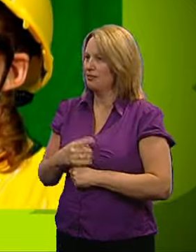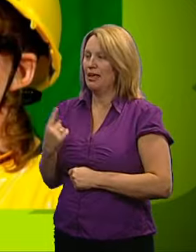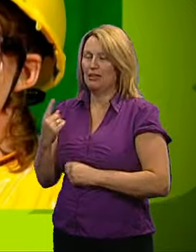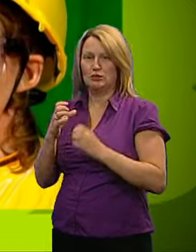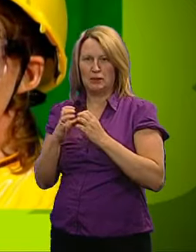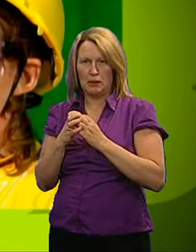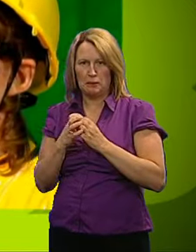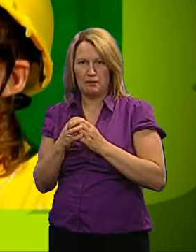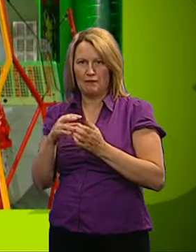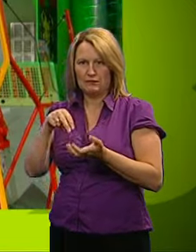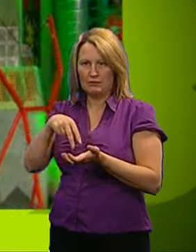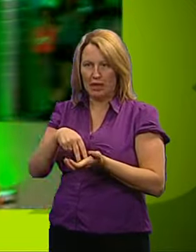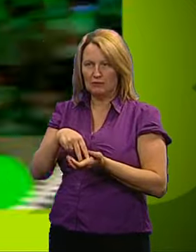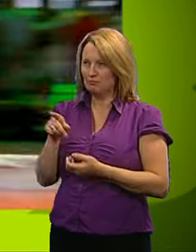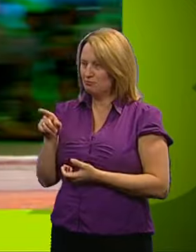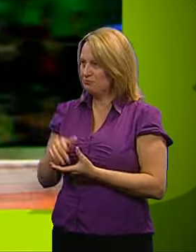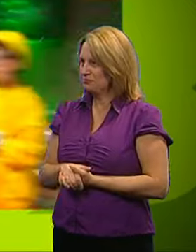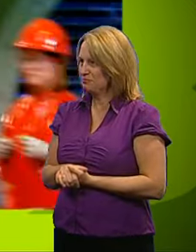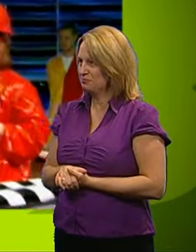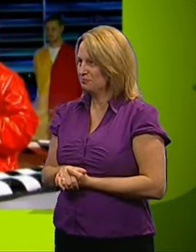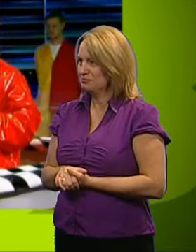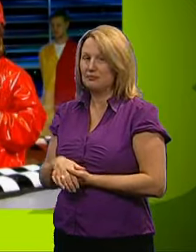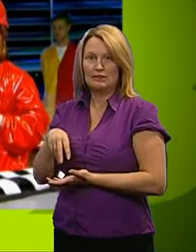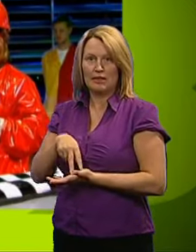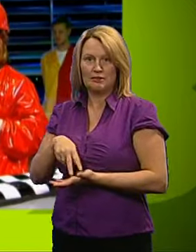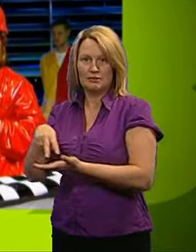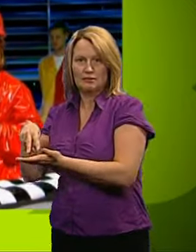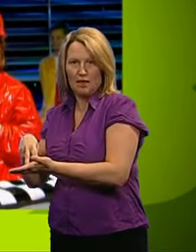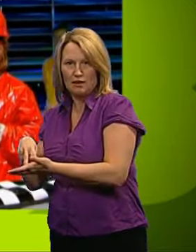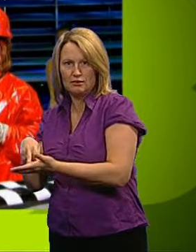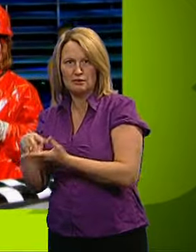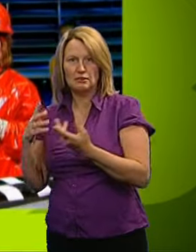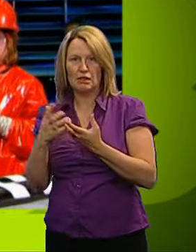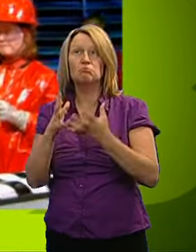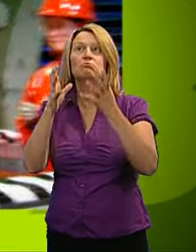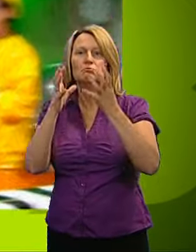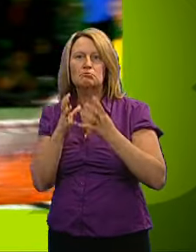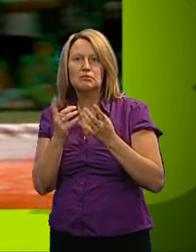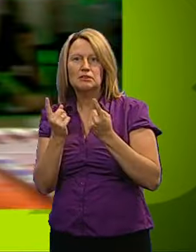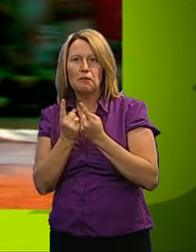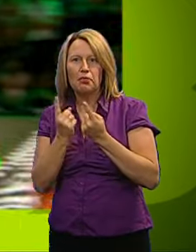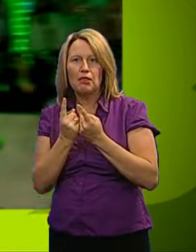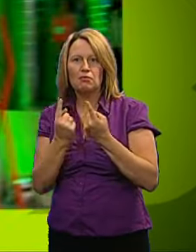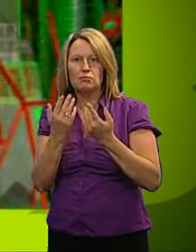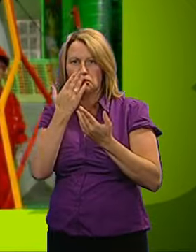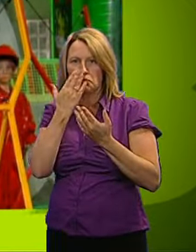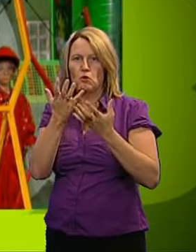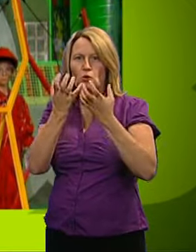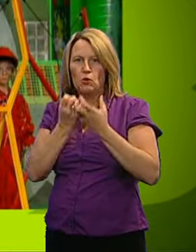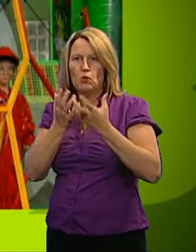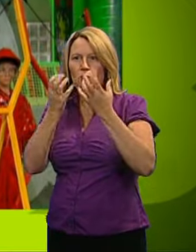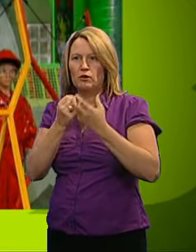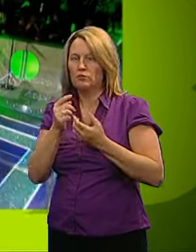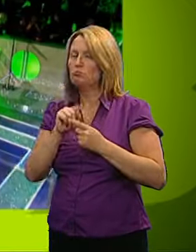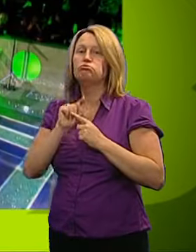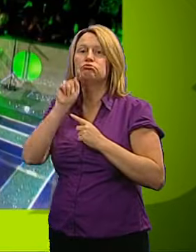it's a catcher. Because each team has a team member standing in the tank. Your job is to intercept to the other team's prize pods as they arc gracefully